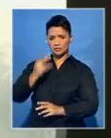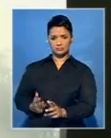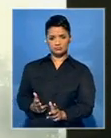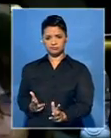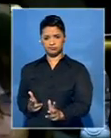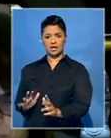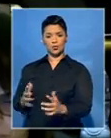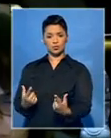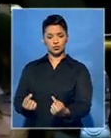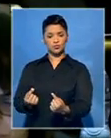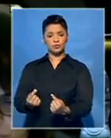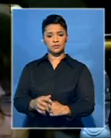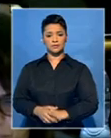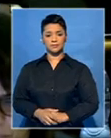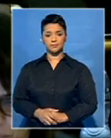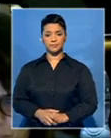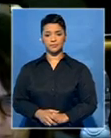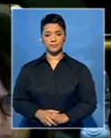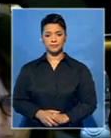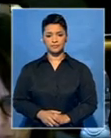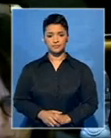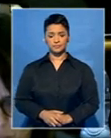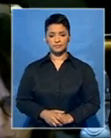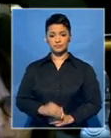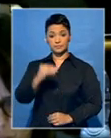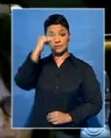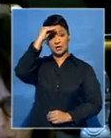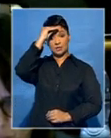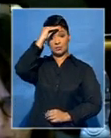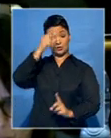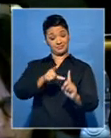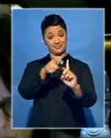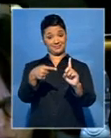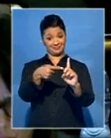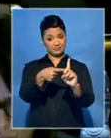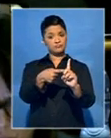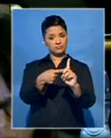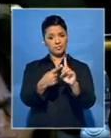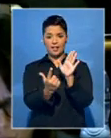defended. It is people who the law authorises them